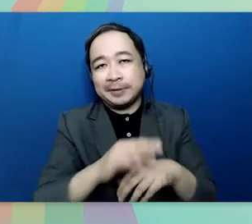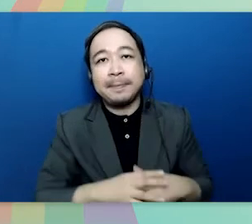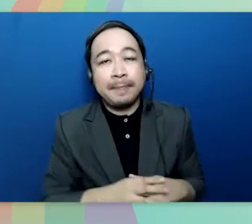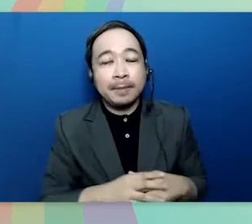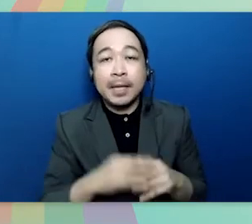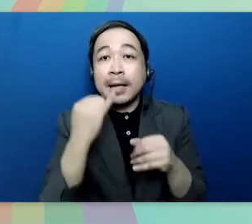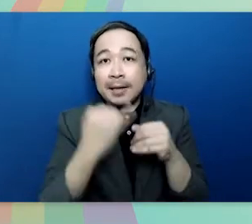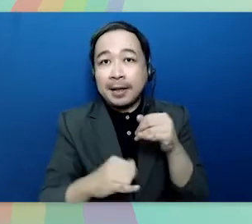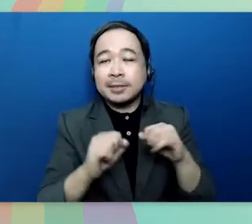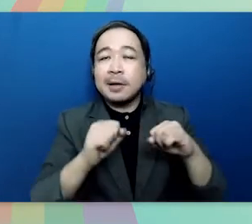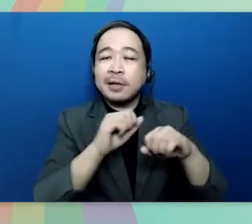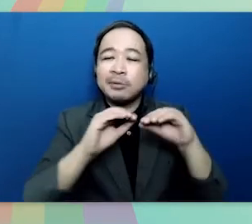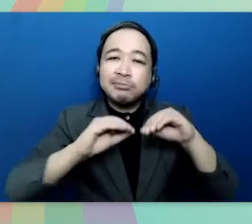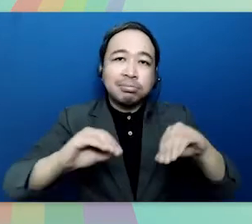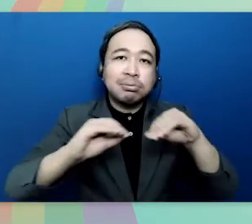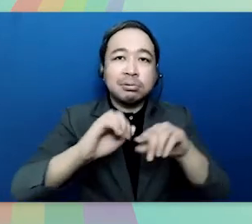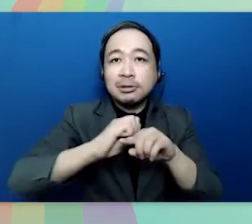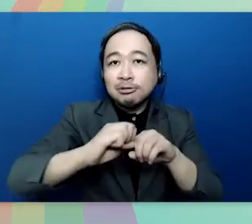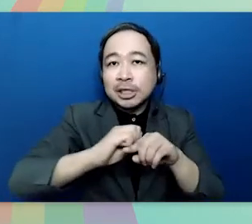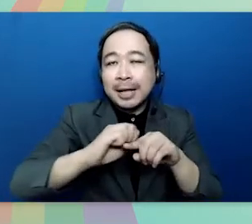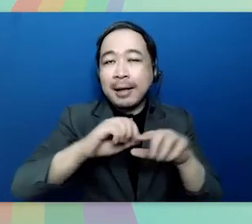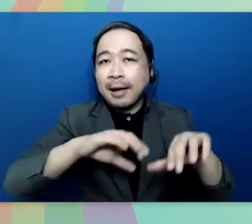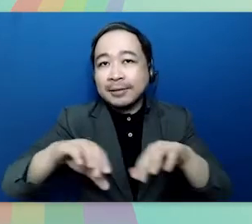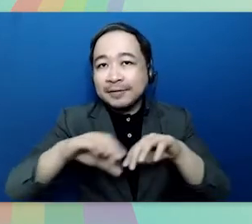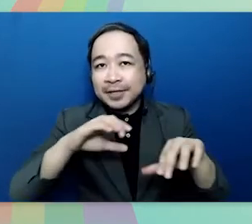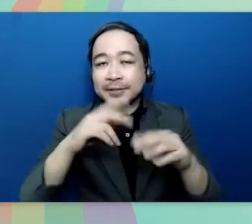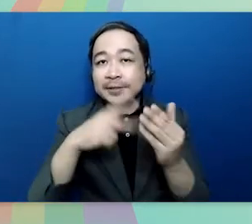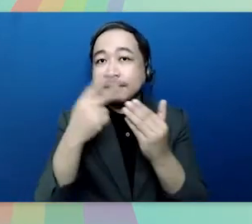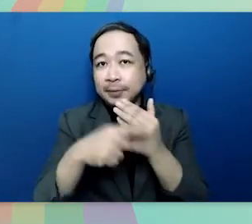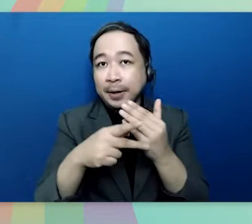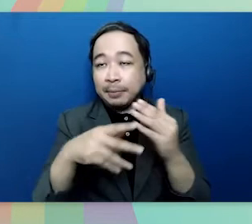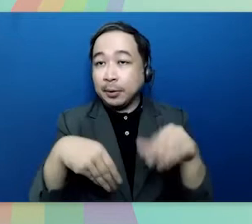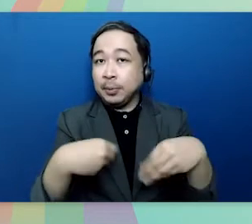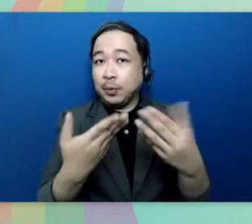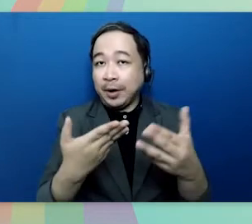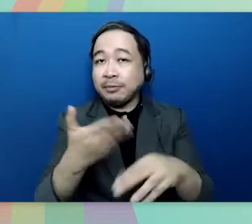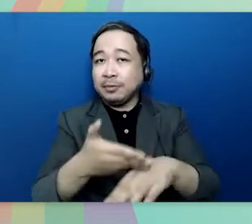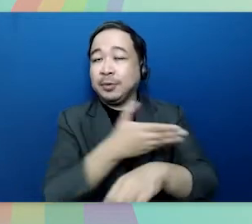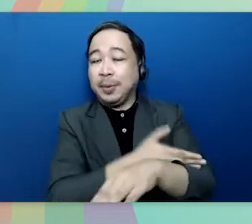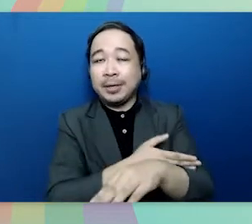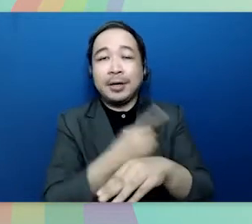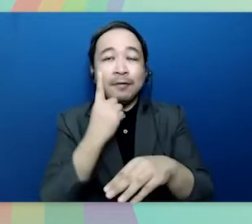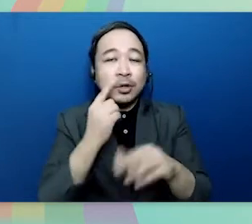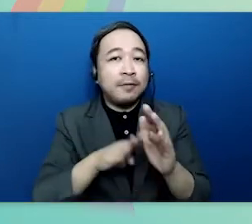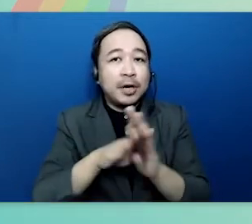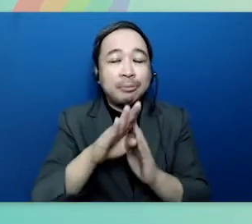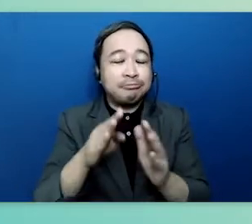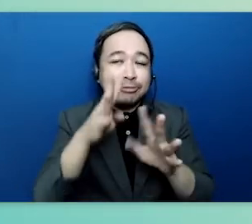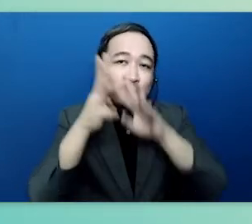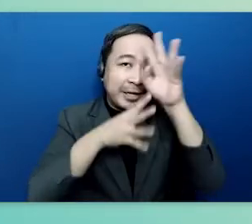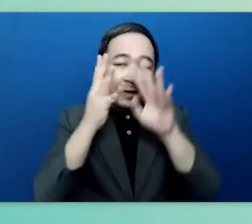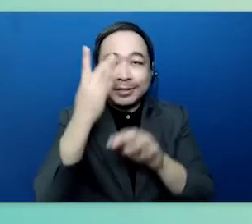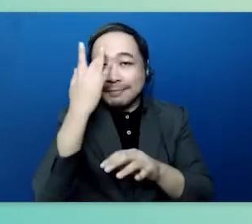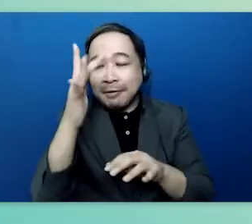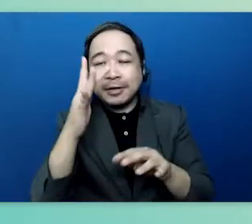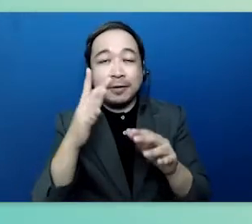and lastly capacity building activities and programs were enhanced to develop creative smarter